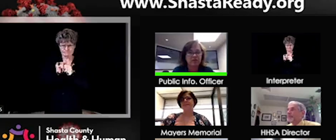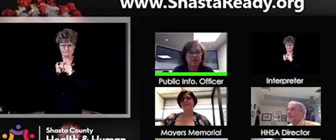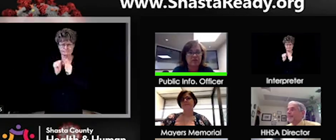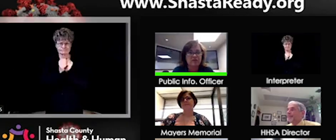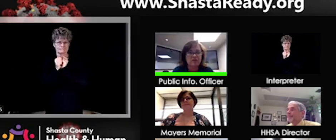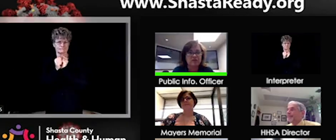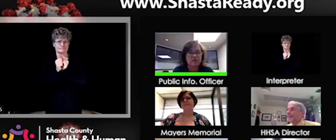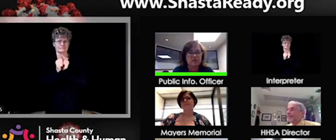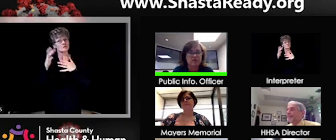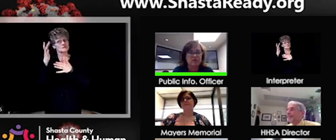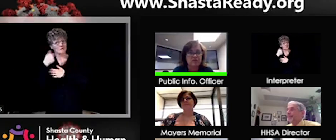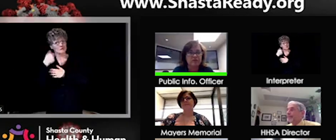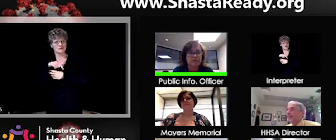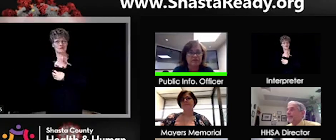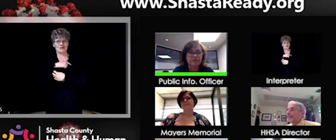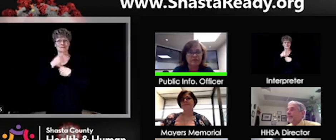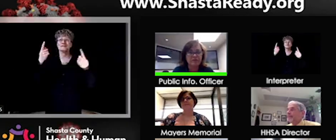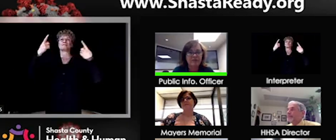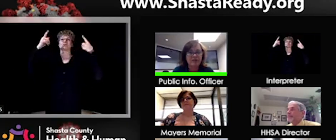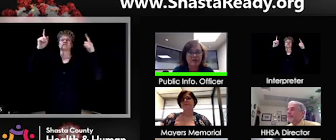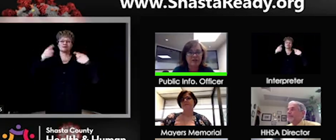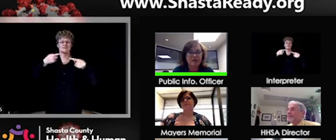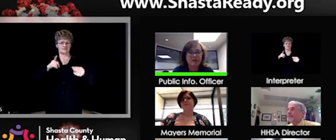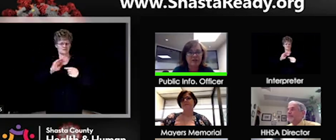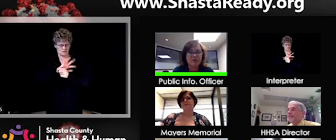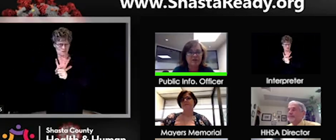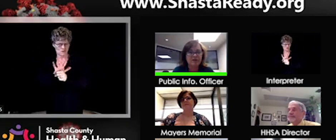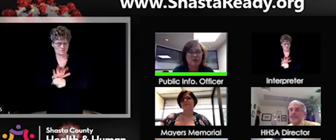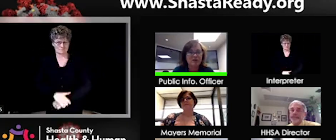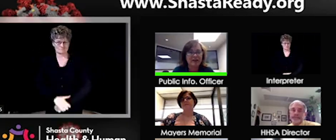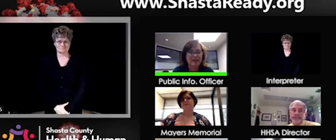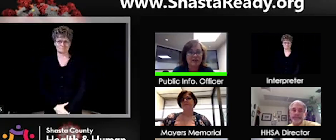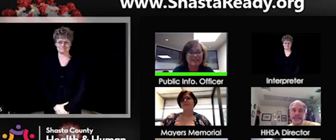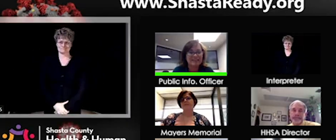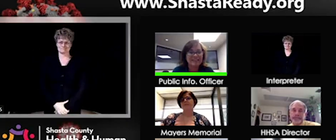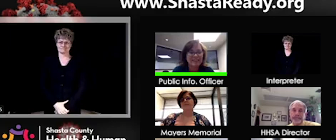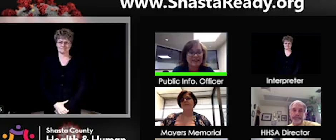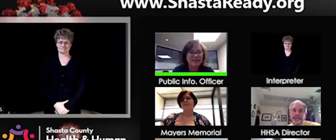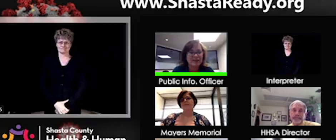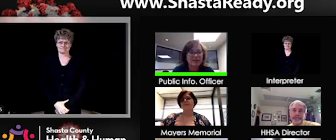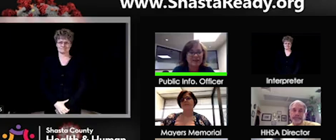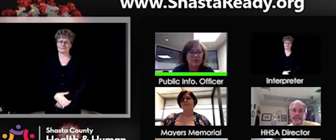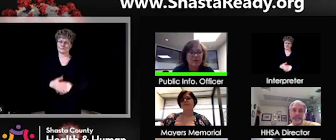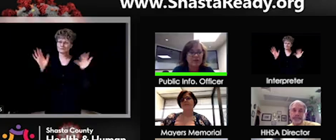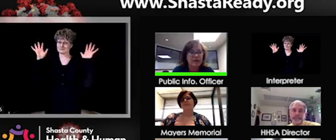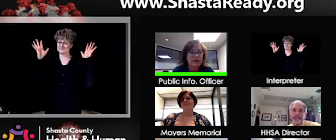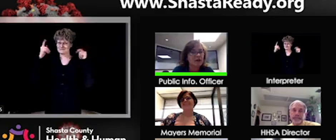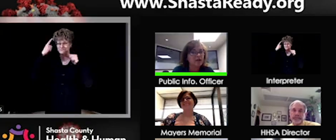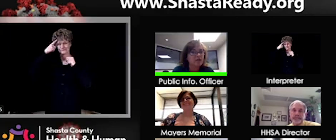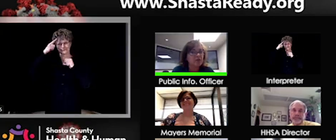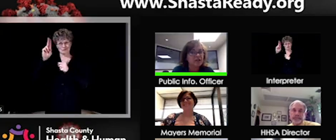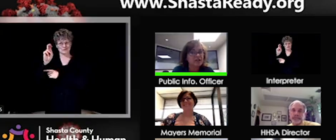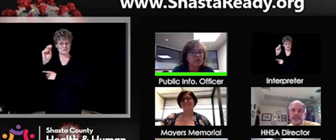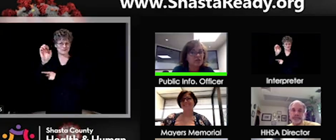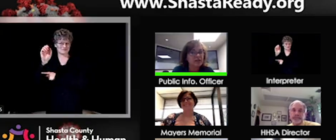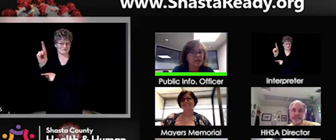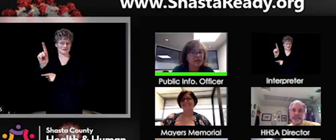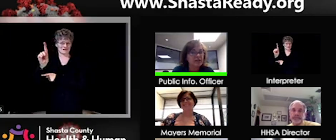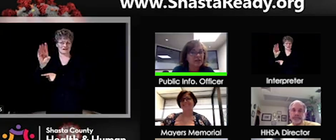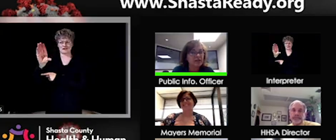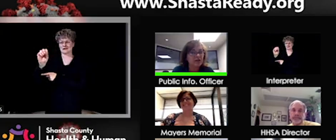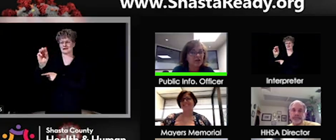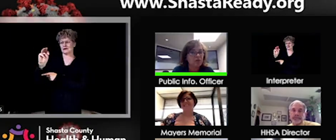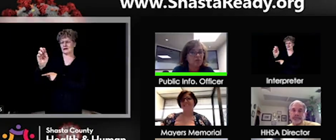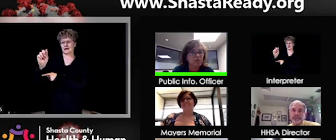effectively through this situation. So, hooray for unified command. Um, any other